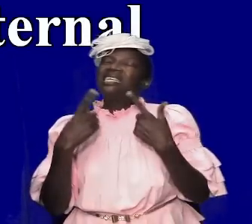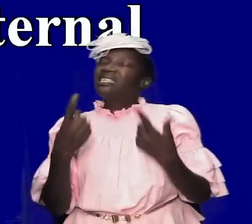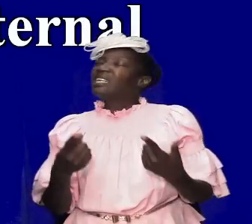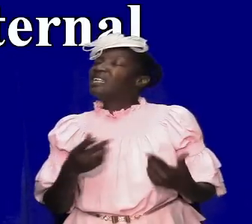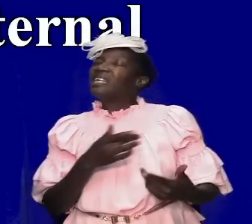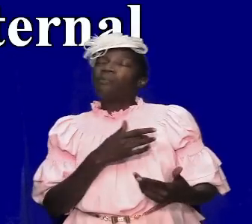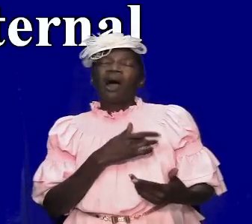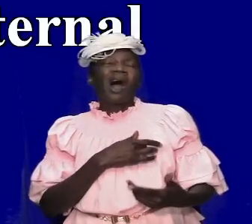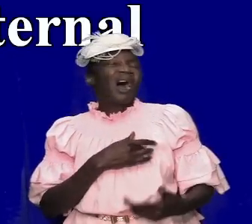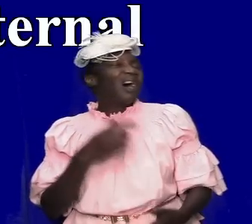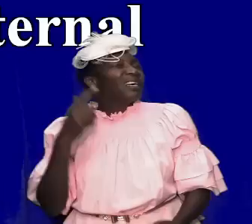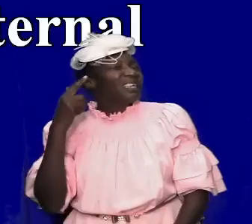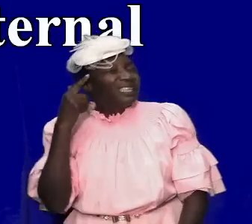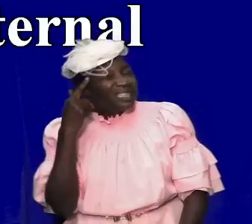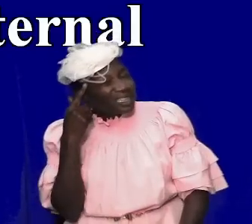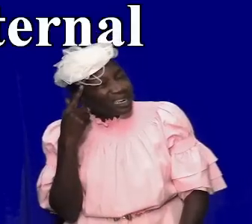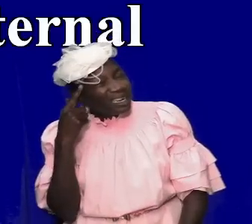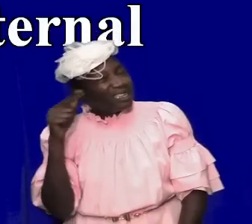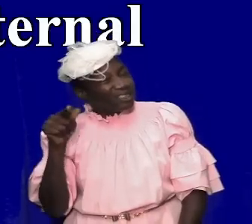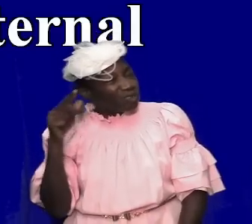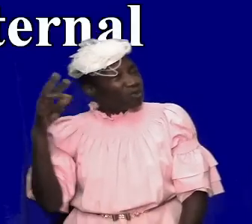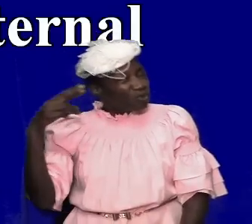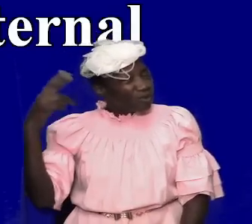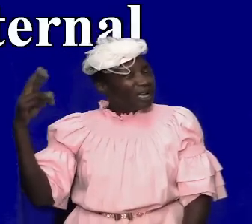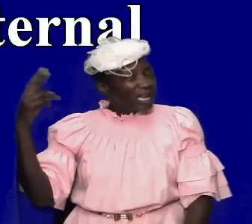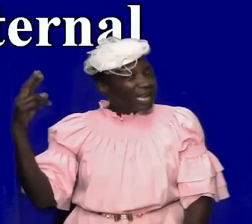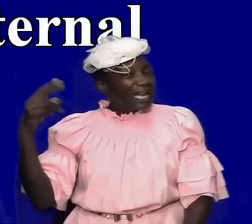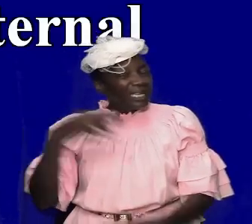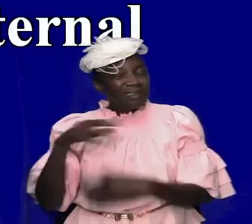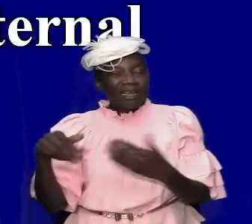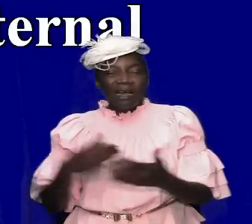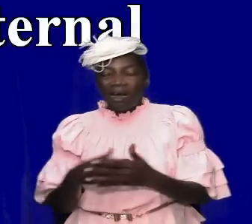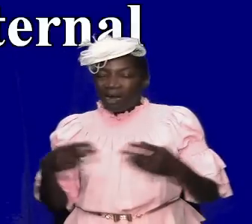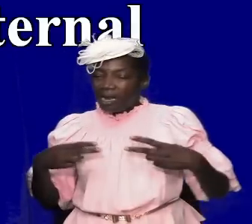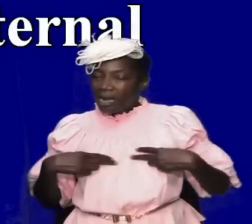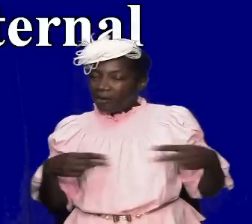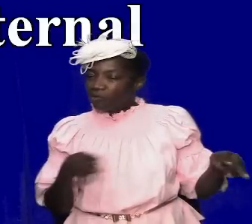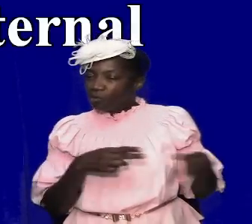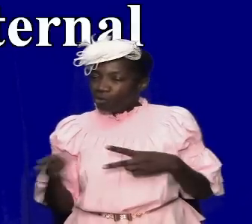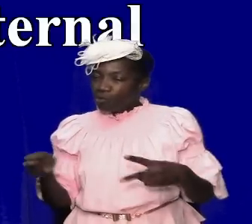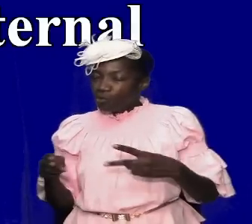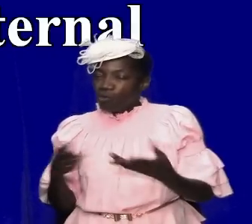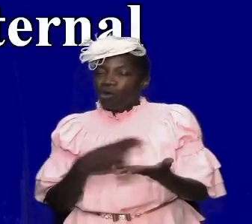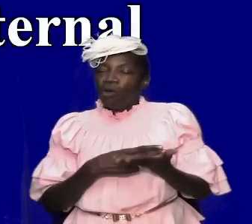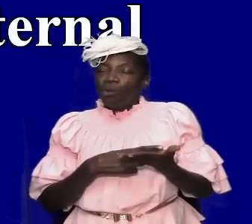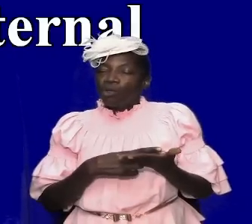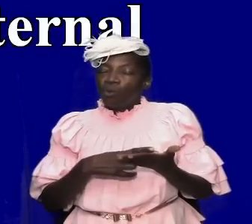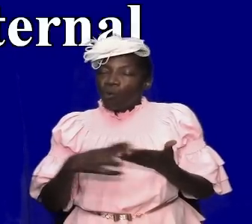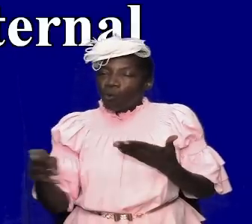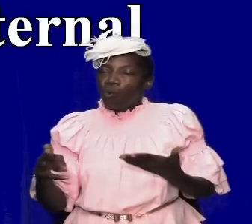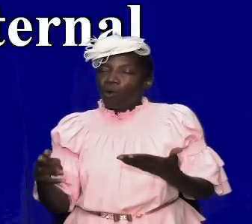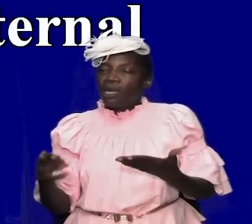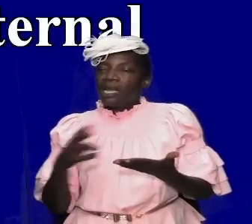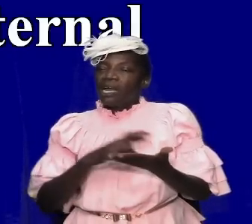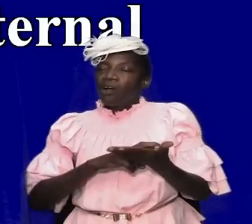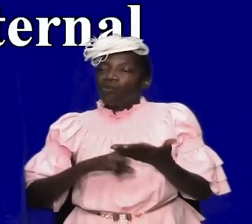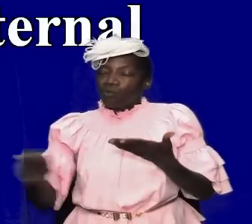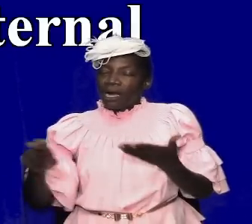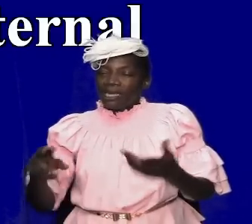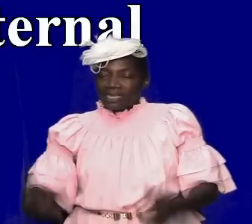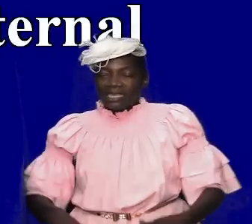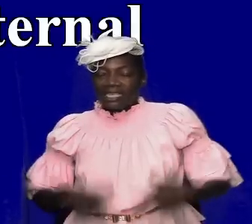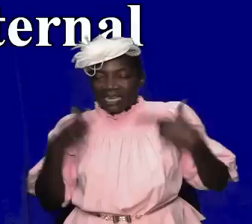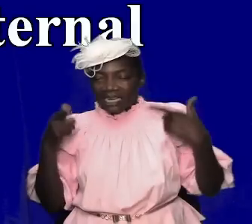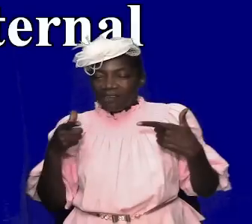their thoughts you will realize that it all had to do with them being holy with them being righteous with them living a